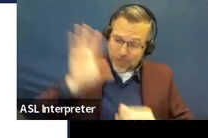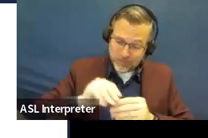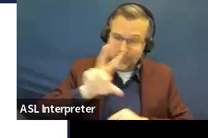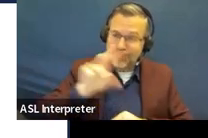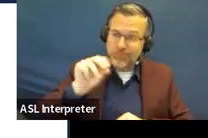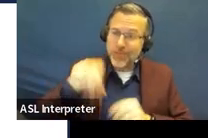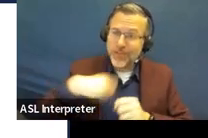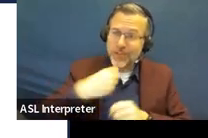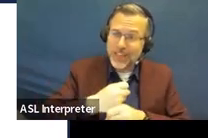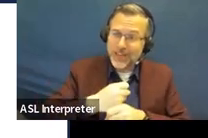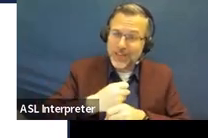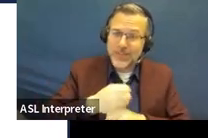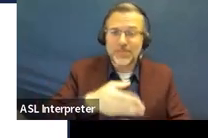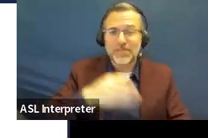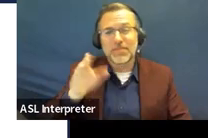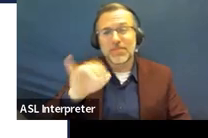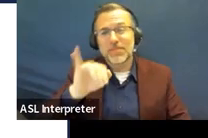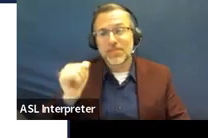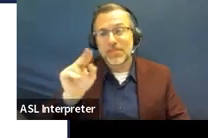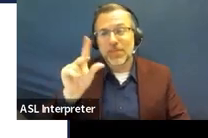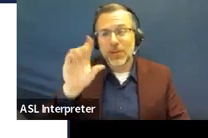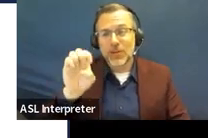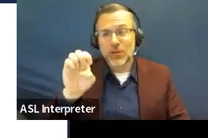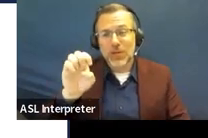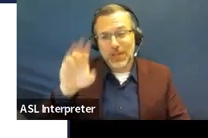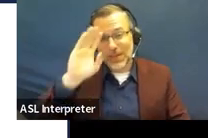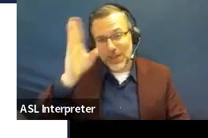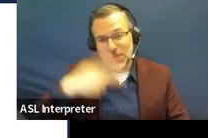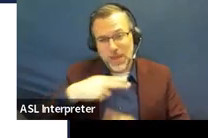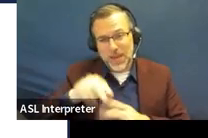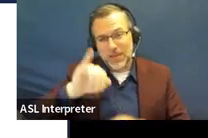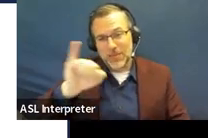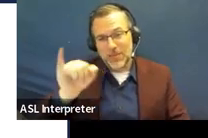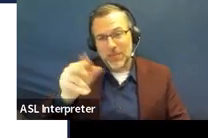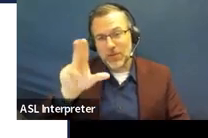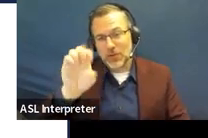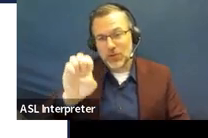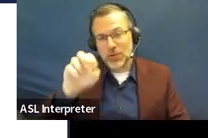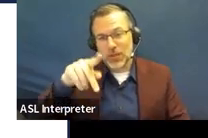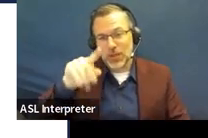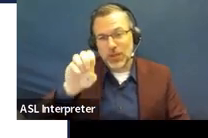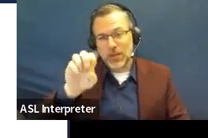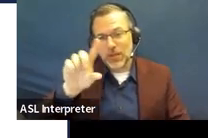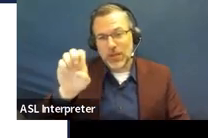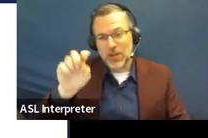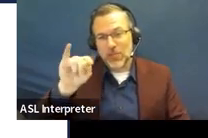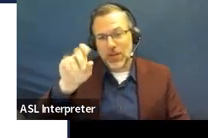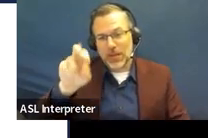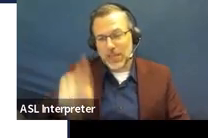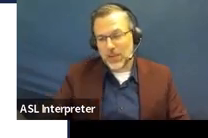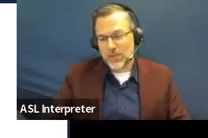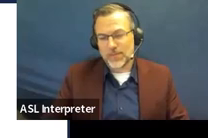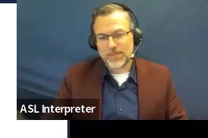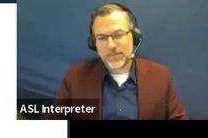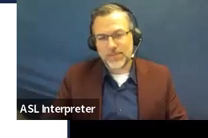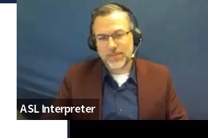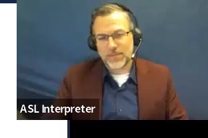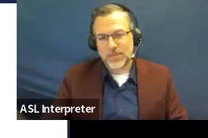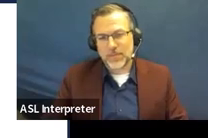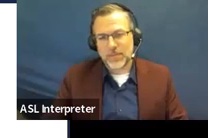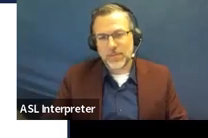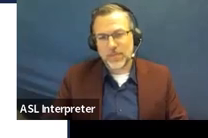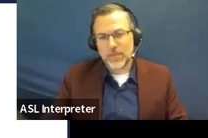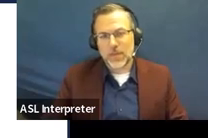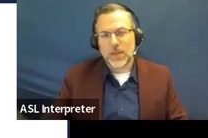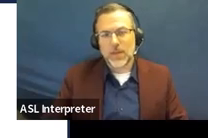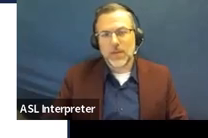Okay. And then we have Julie. Hi, I'm Julie Pelletier. I have been with the DOE for about... I'm in my